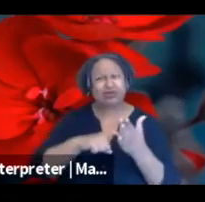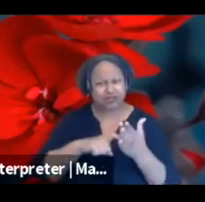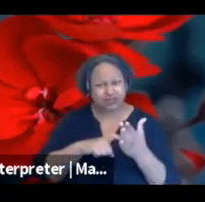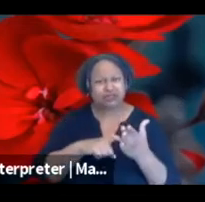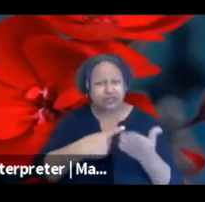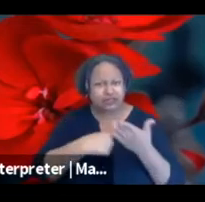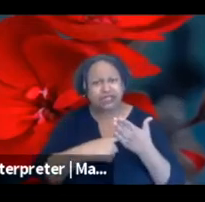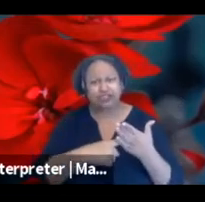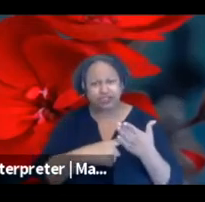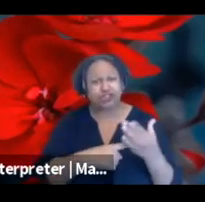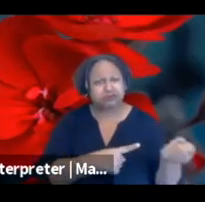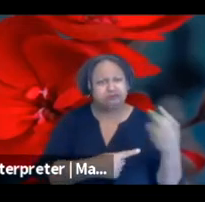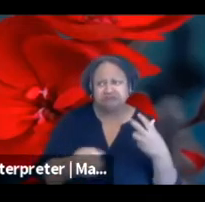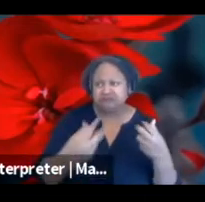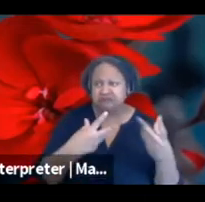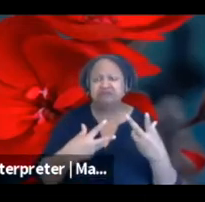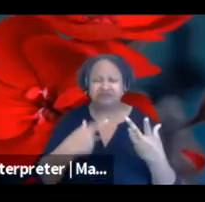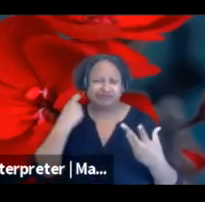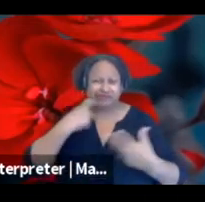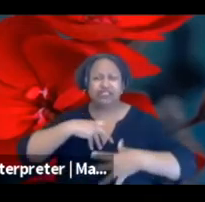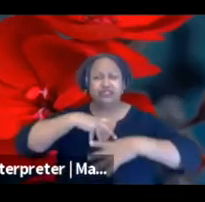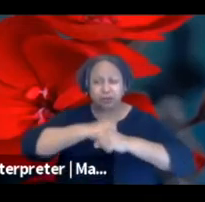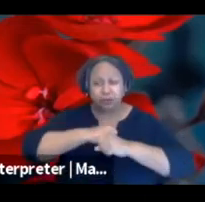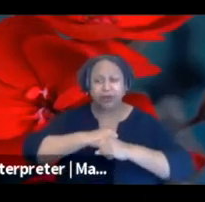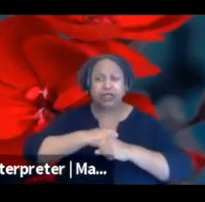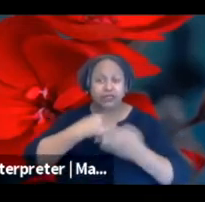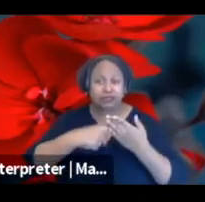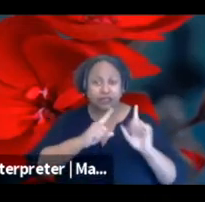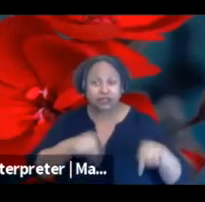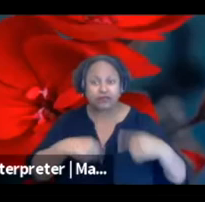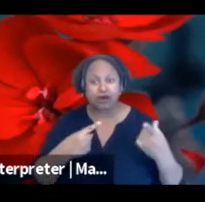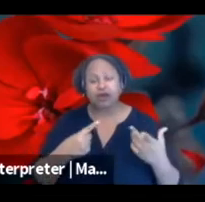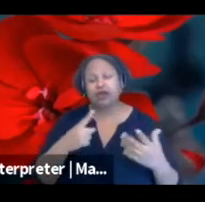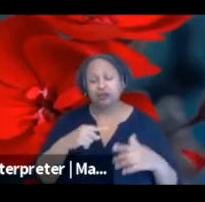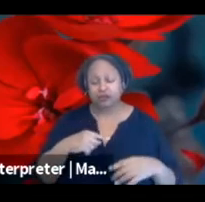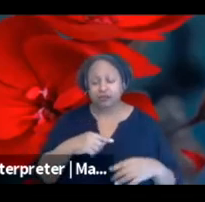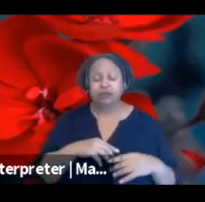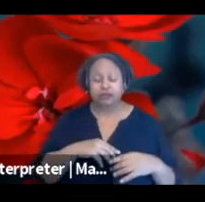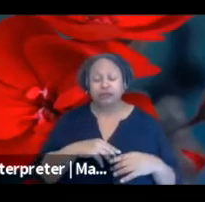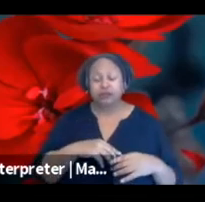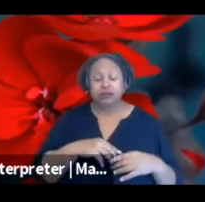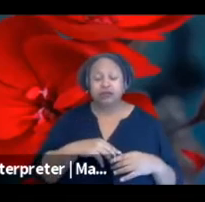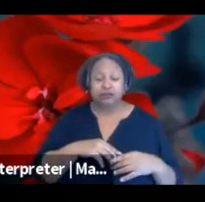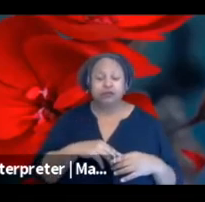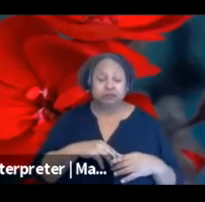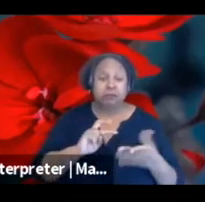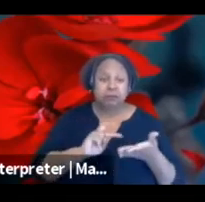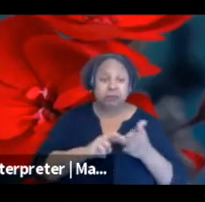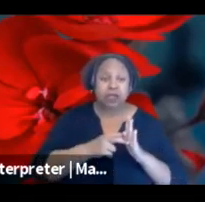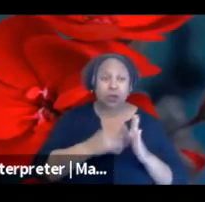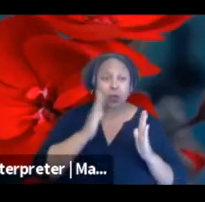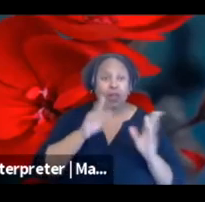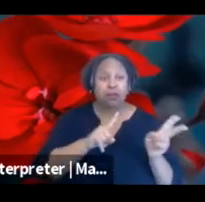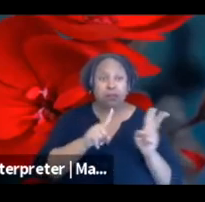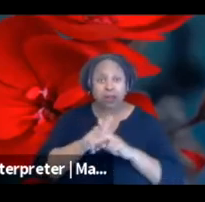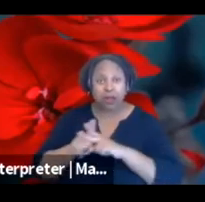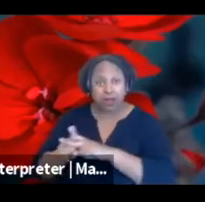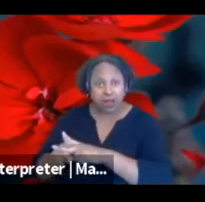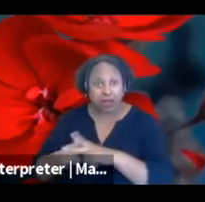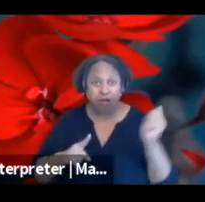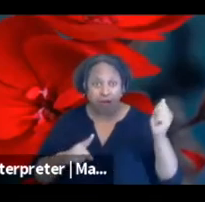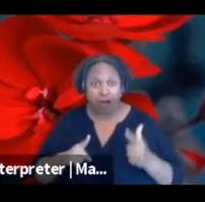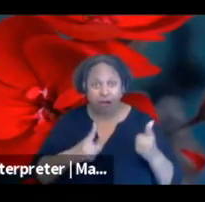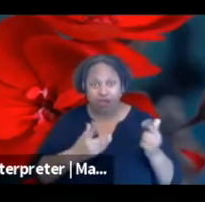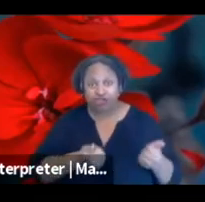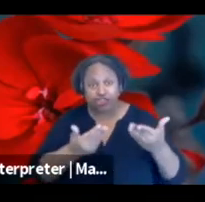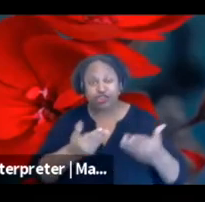conversations, the summary of what was discussed. They're not necessarily all going to be implemented, but a few of the things that